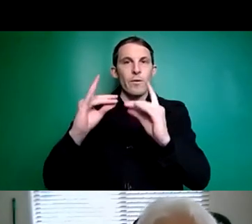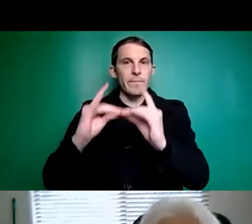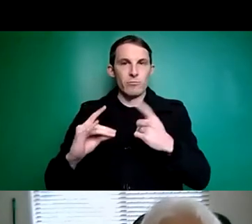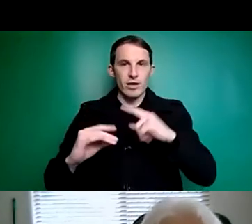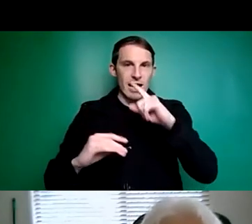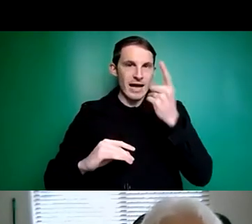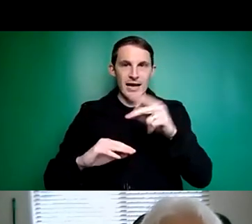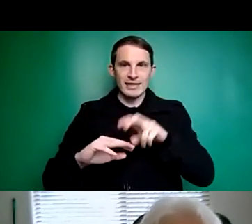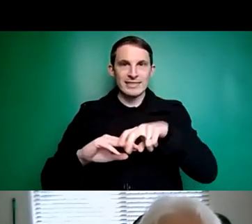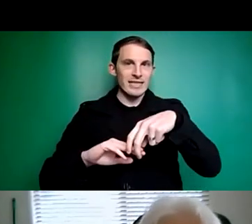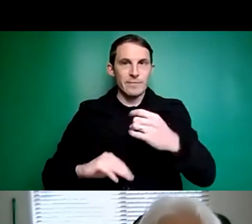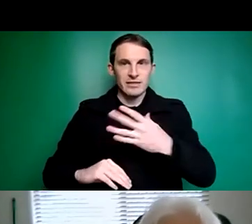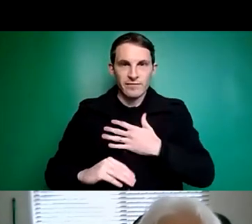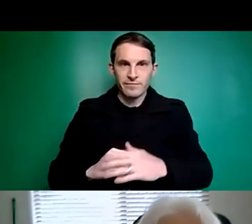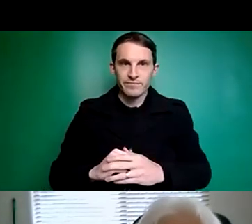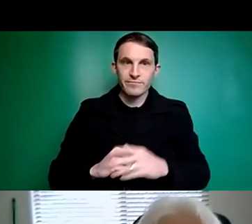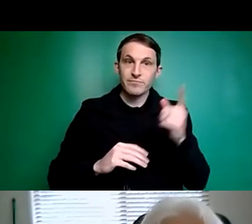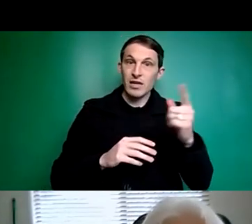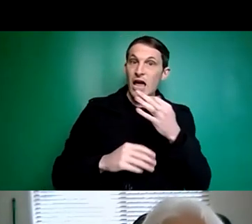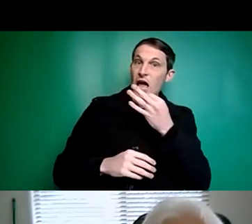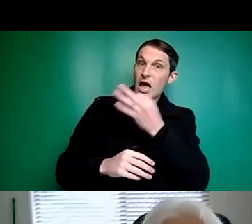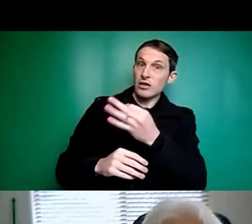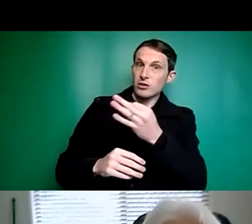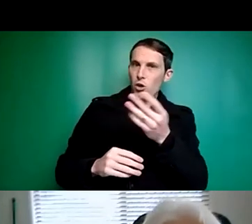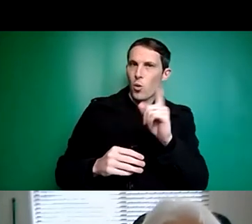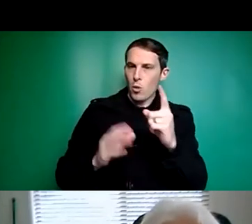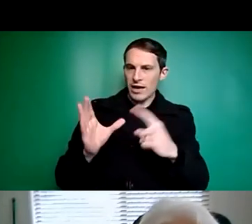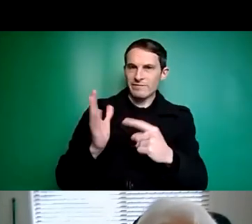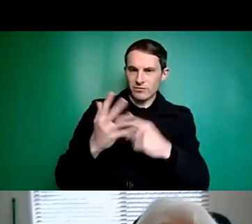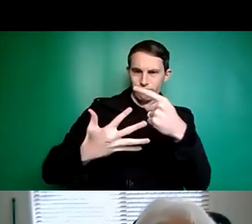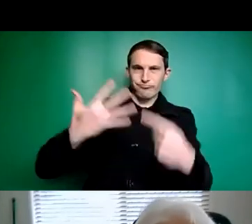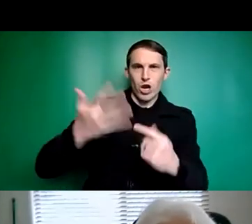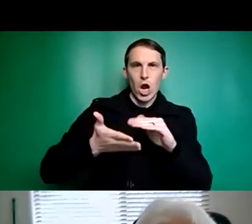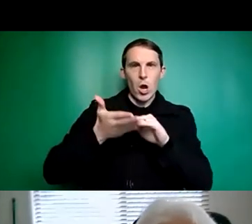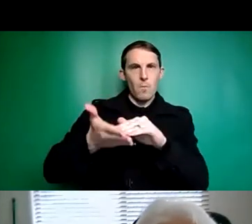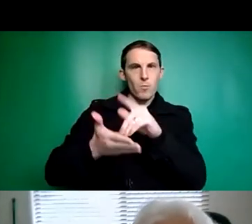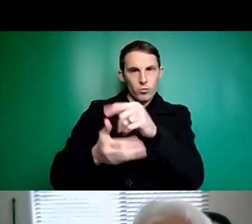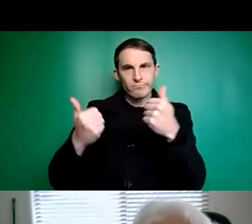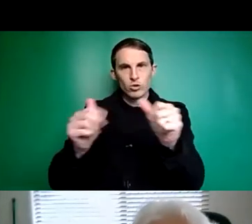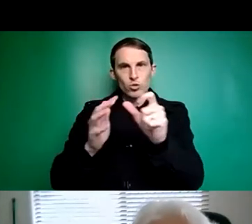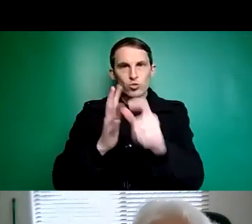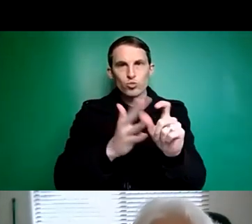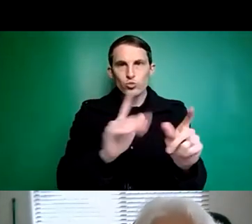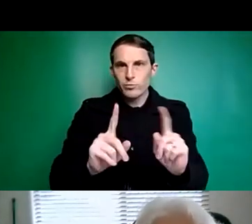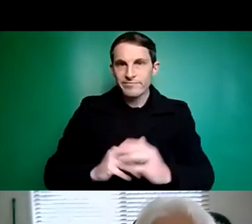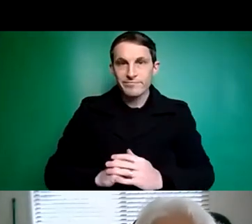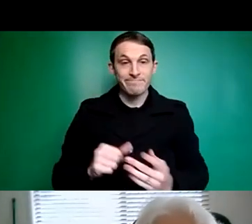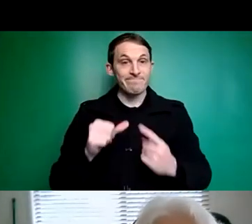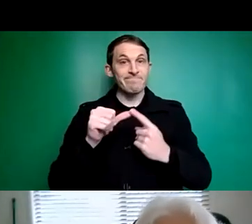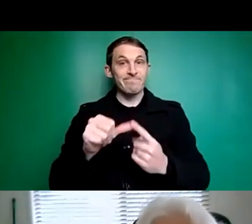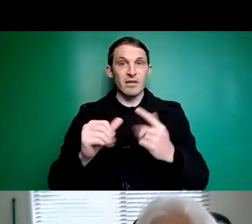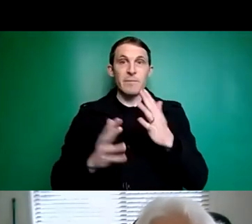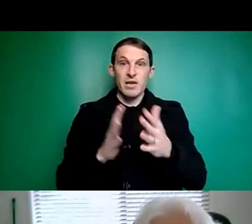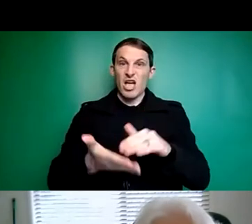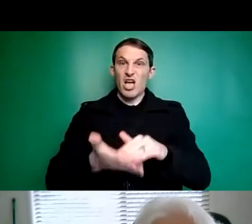Valerie, what does that assistive technology help you to do? It helps me live my life as basically